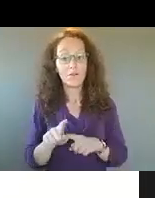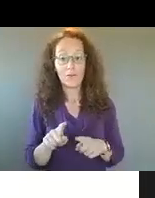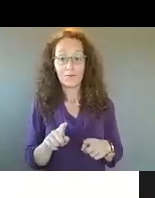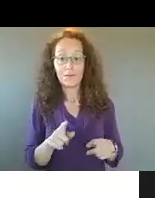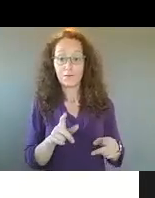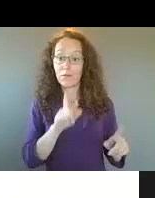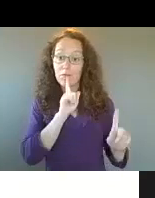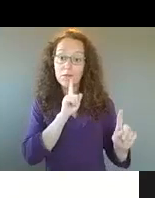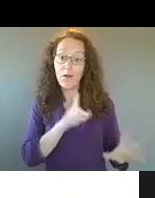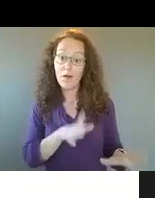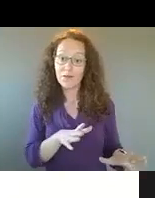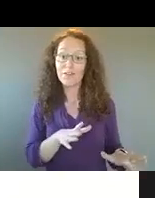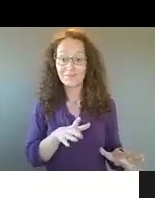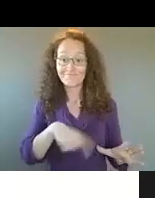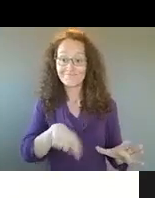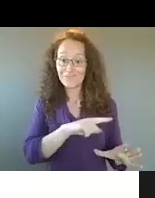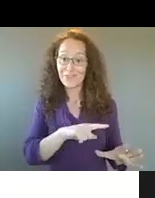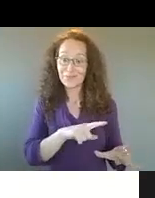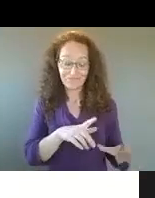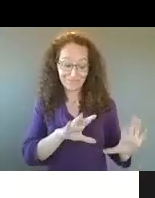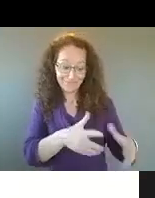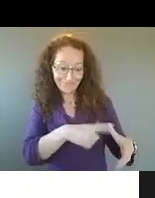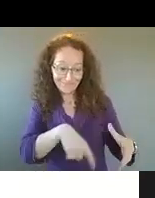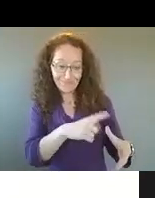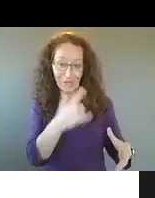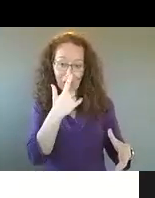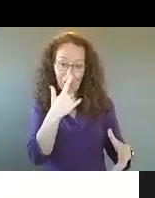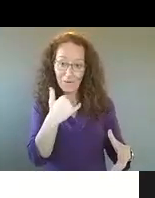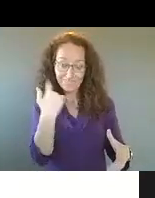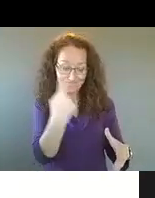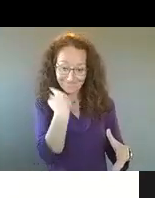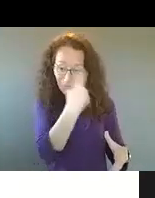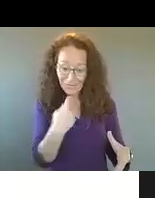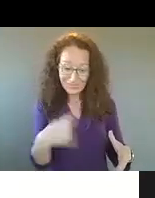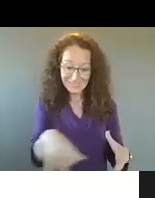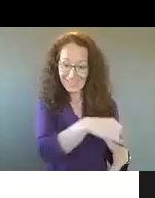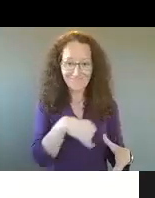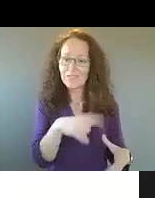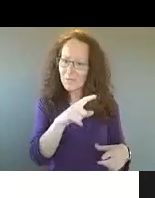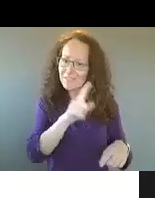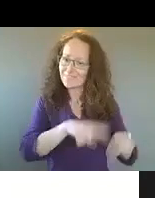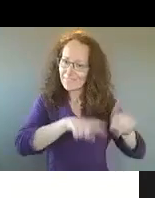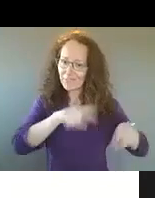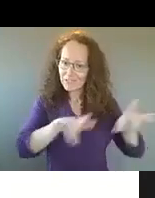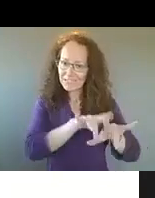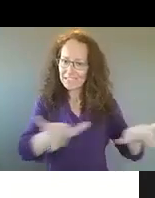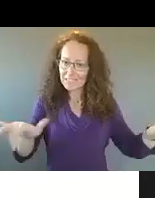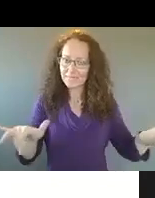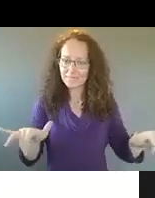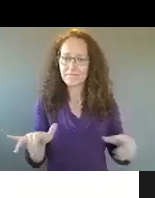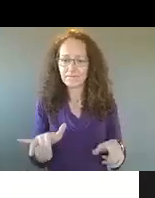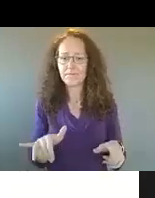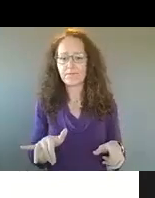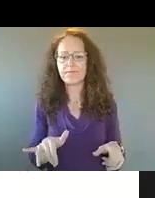more multilingual, racially diverse responders who live in Minneapolis. And the last theme we heard is, uh, training for community